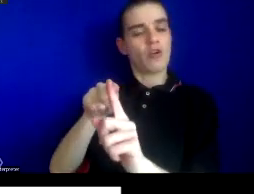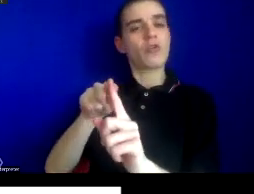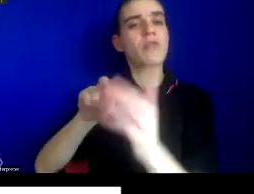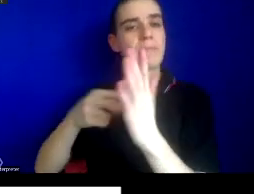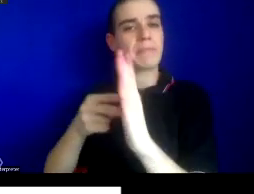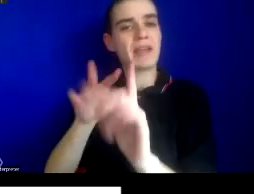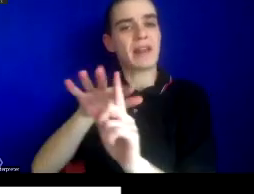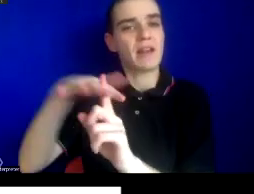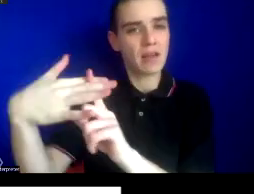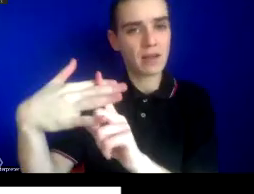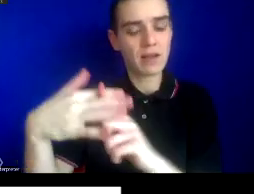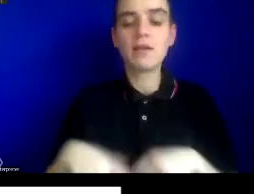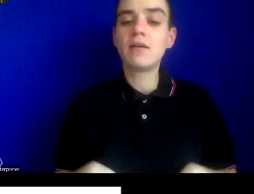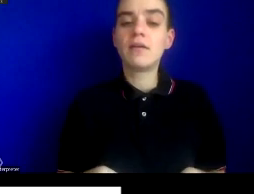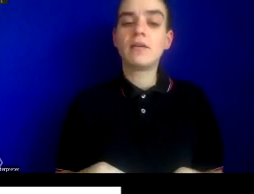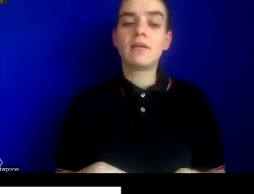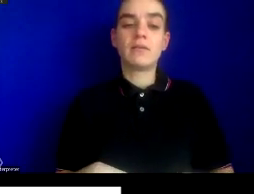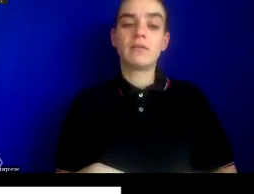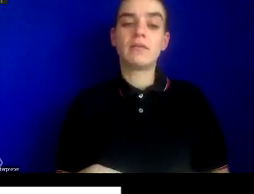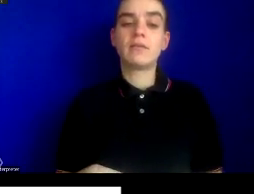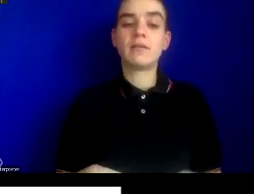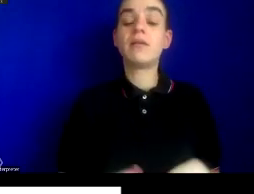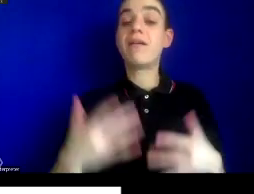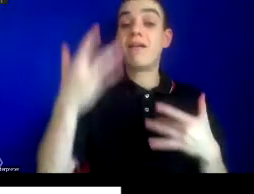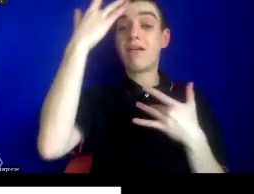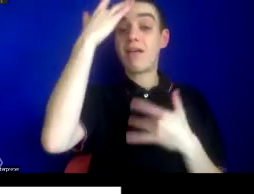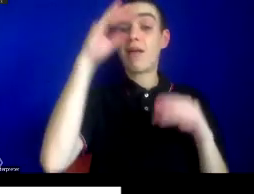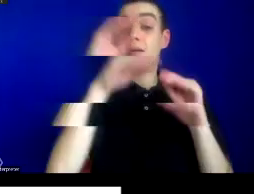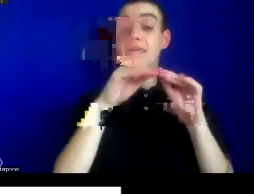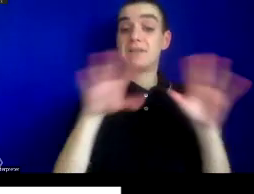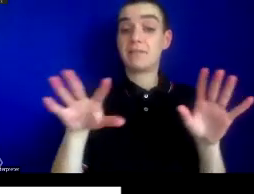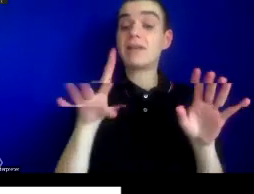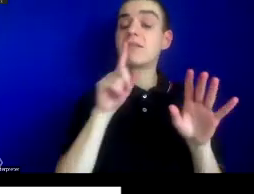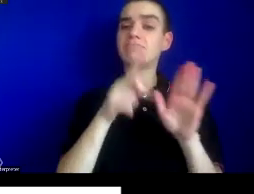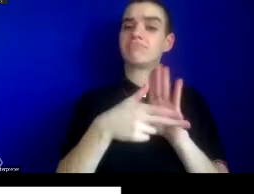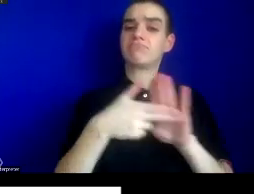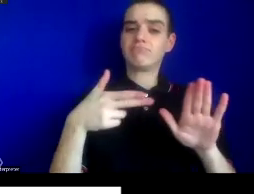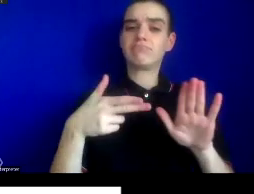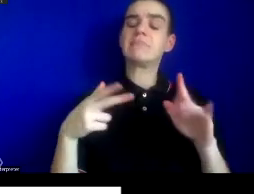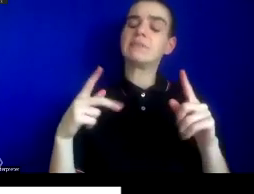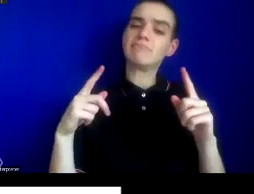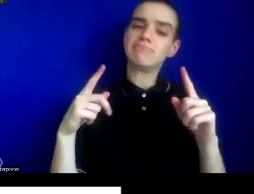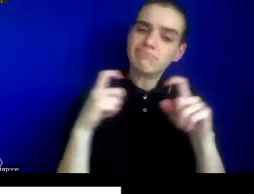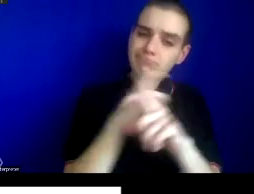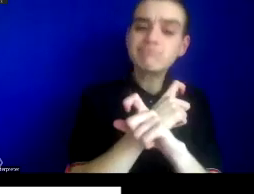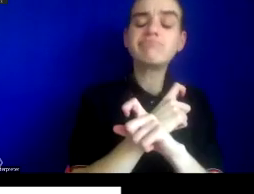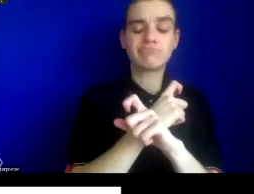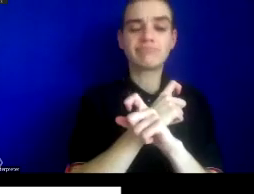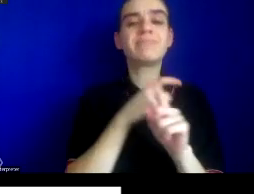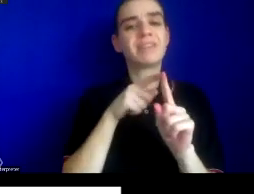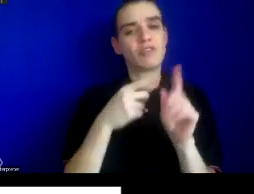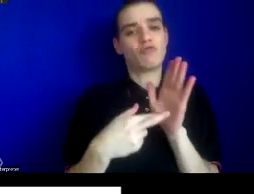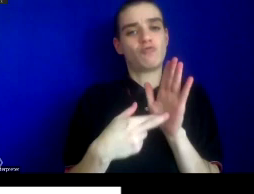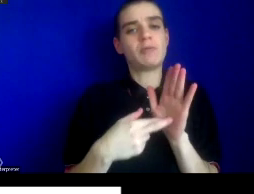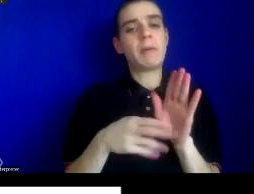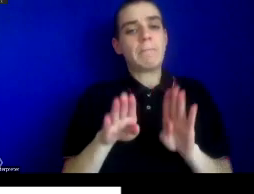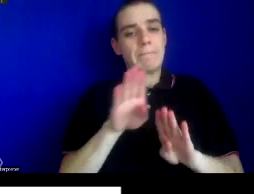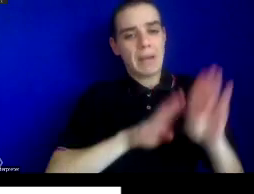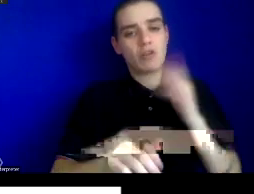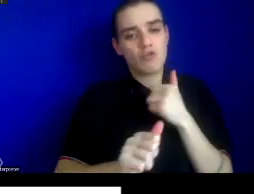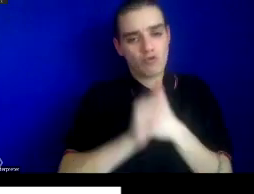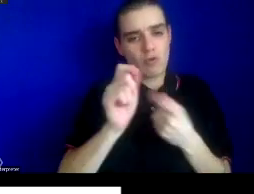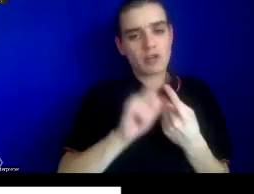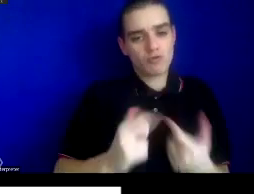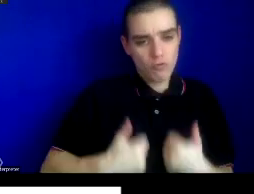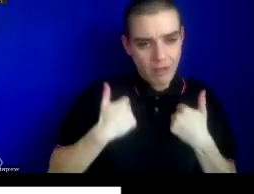Epidemics have historically been constituted as dynamic and complex forces, representing a biological threat to life, but also